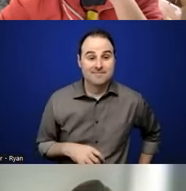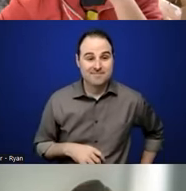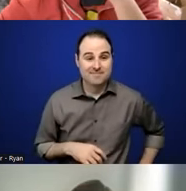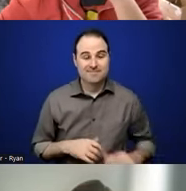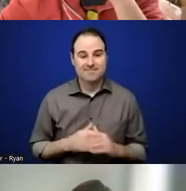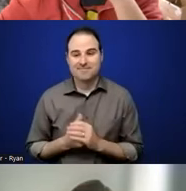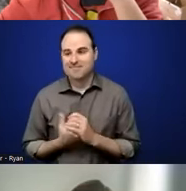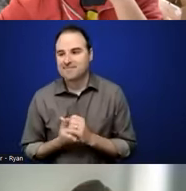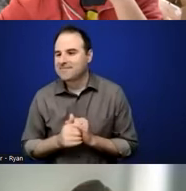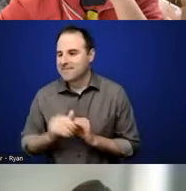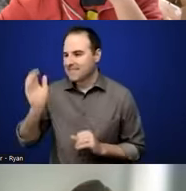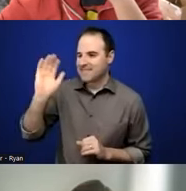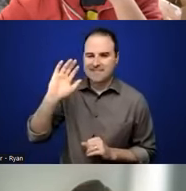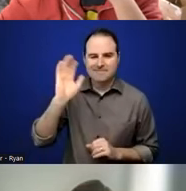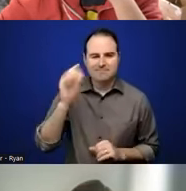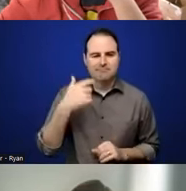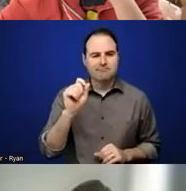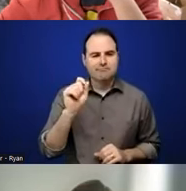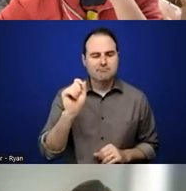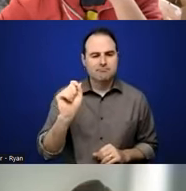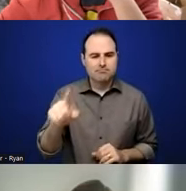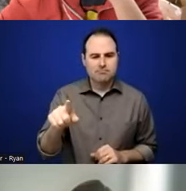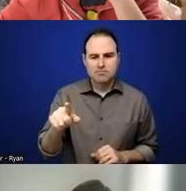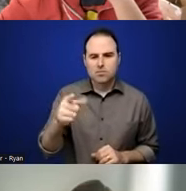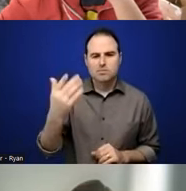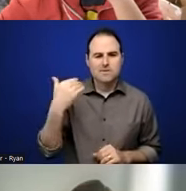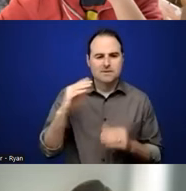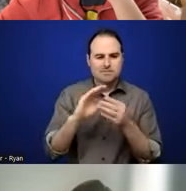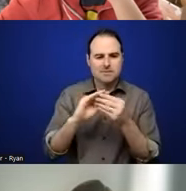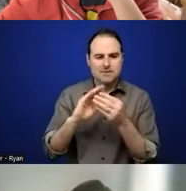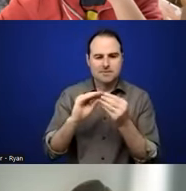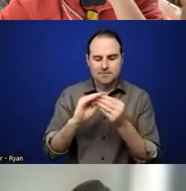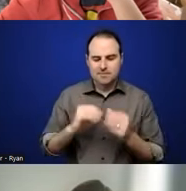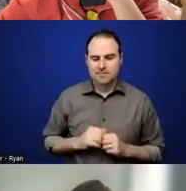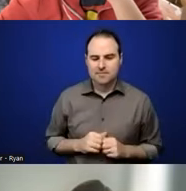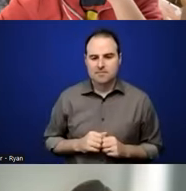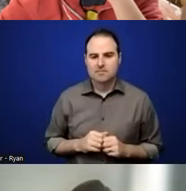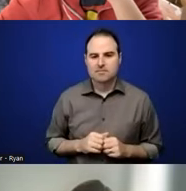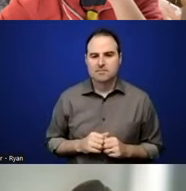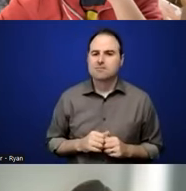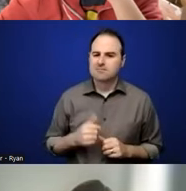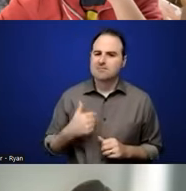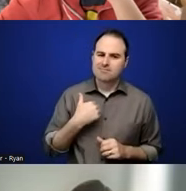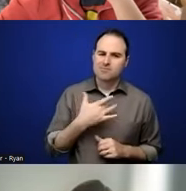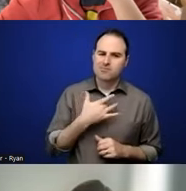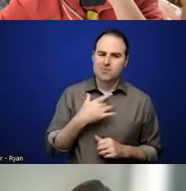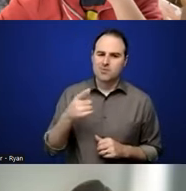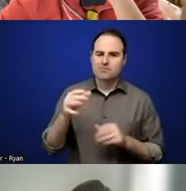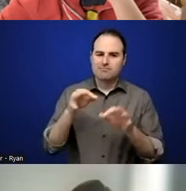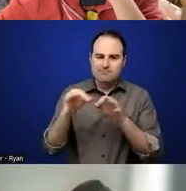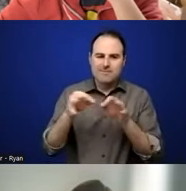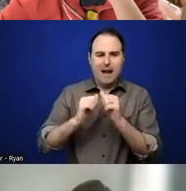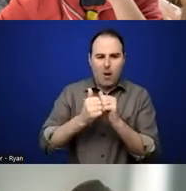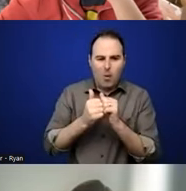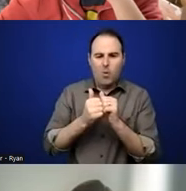Hi. Well, I just had a question of something you mentioned earlier. I really appreciate all the methodologies that you're sharing. I come out of this